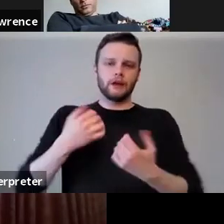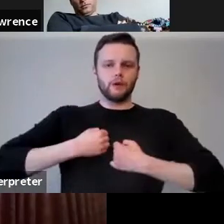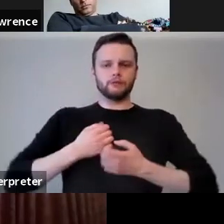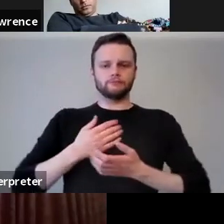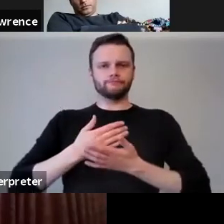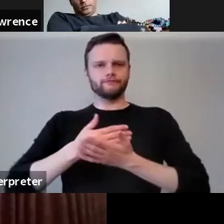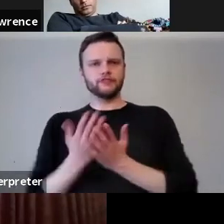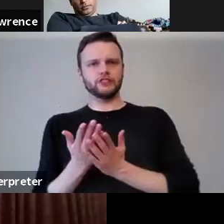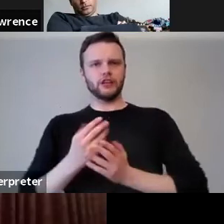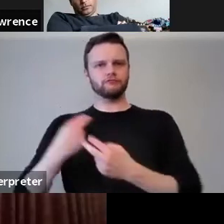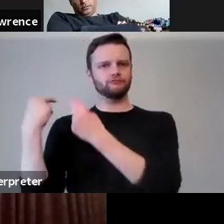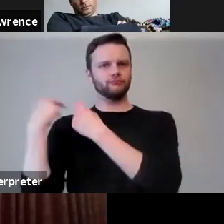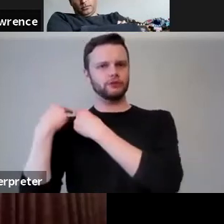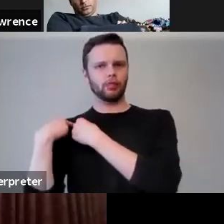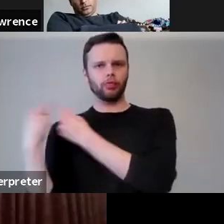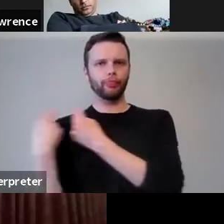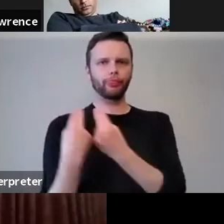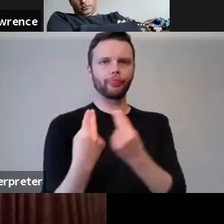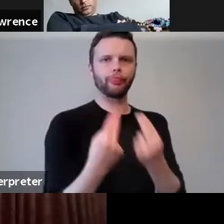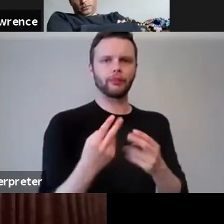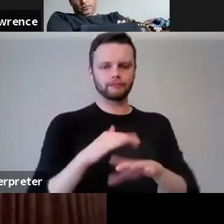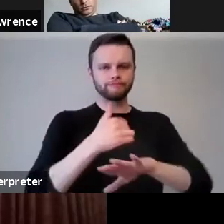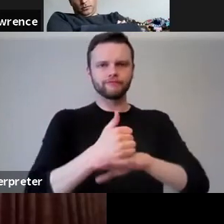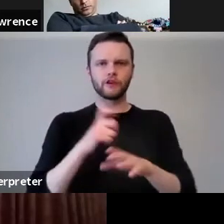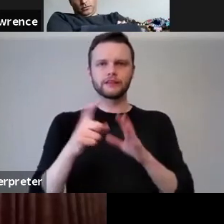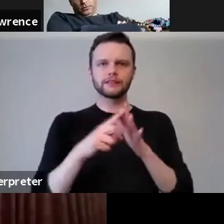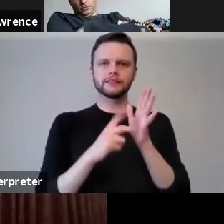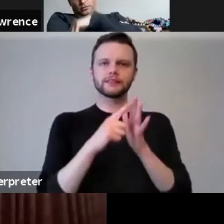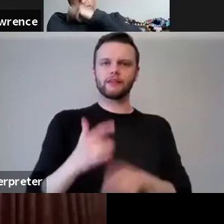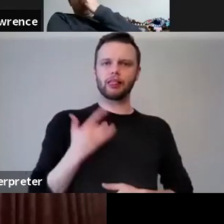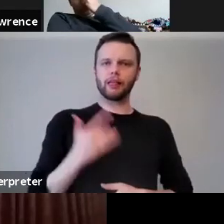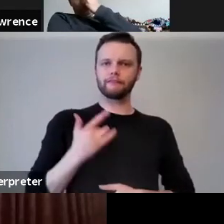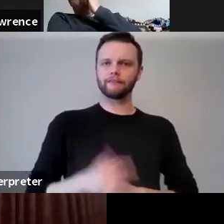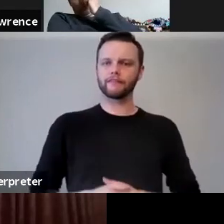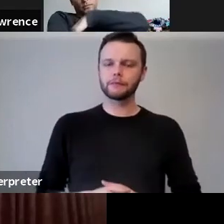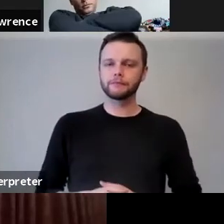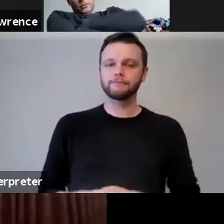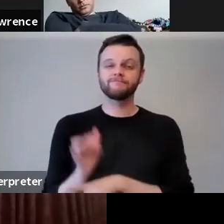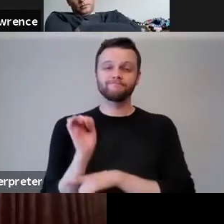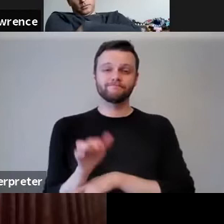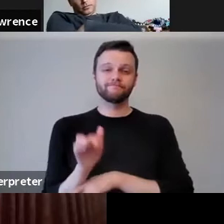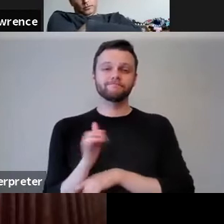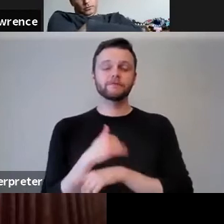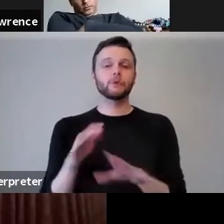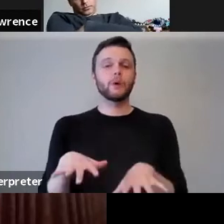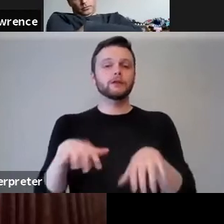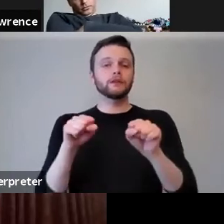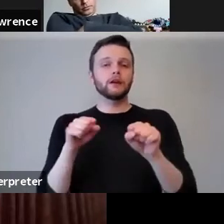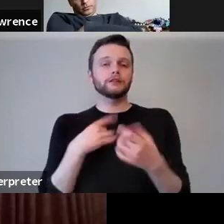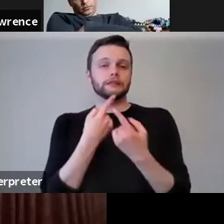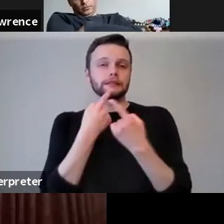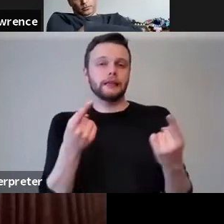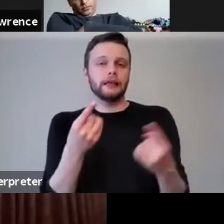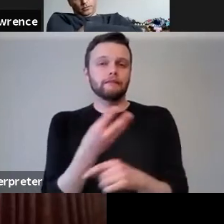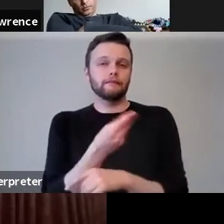responsibility in restoring civic life? Absolutely, maybe I'll start off by saying just a few words